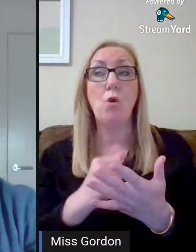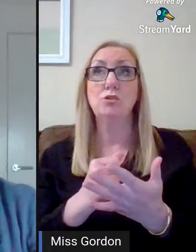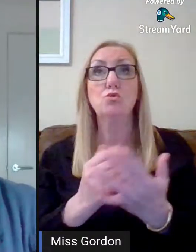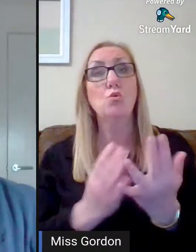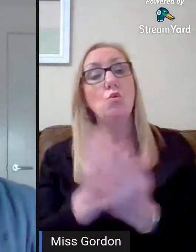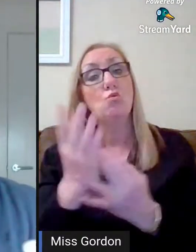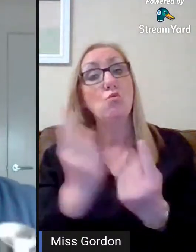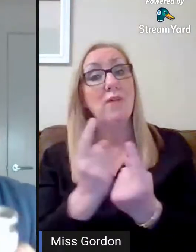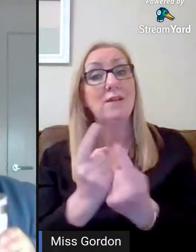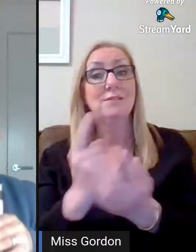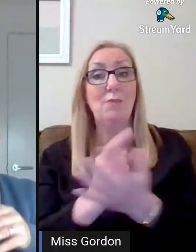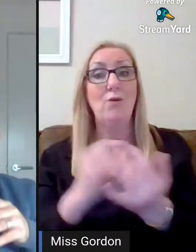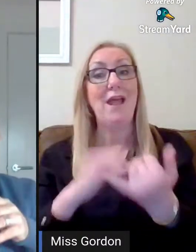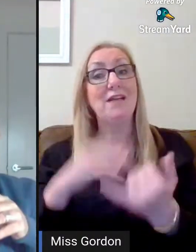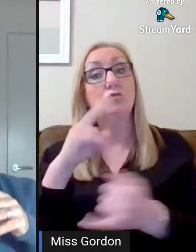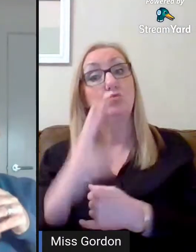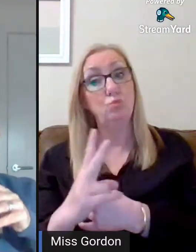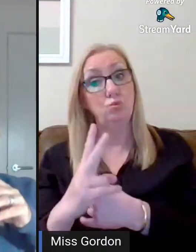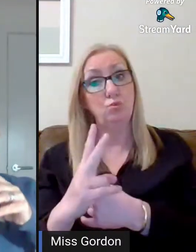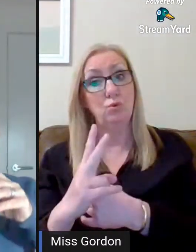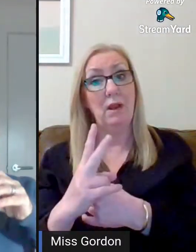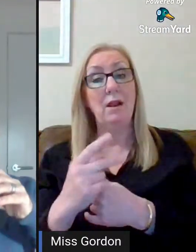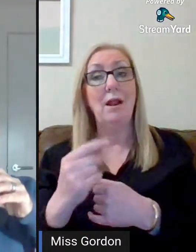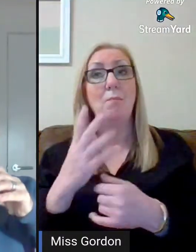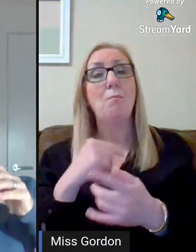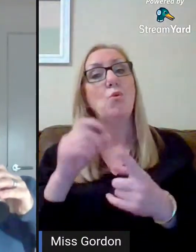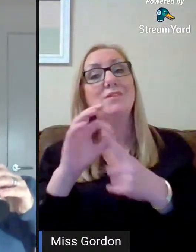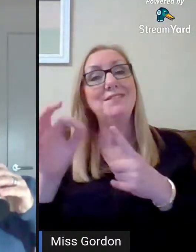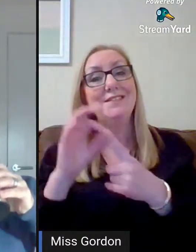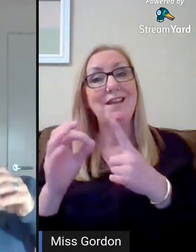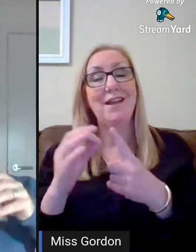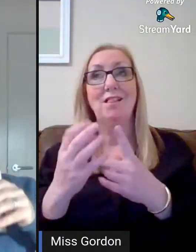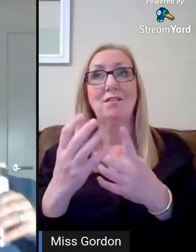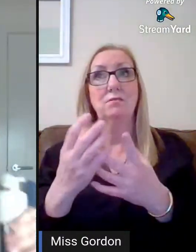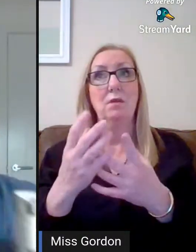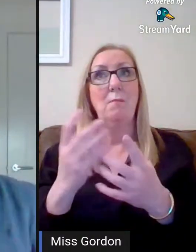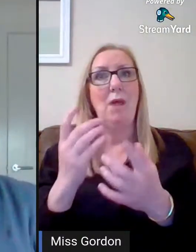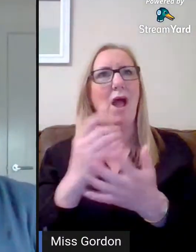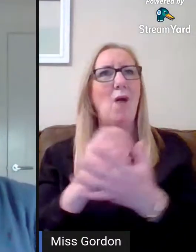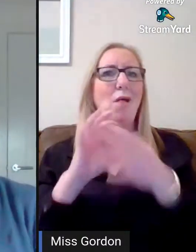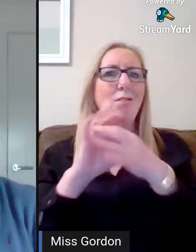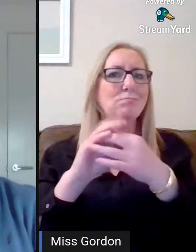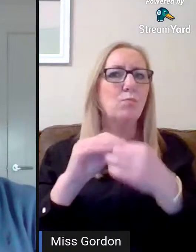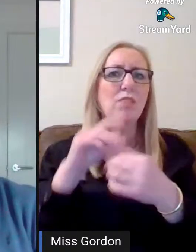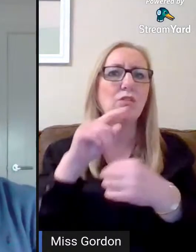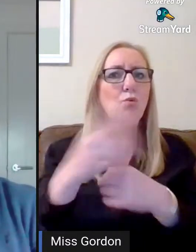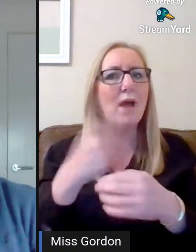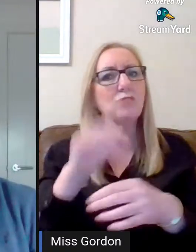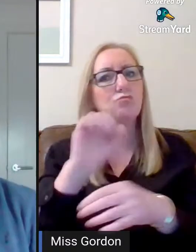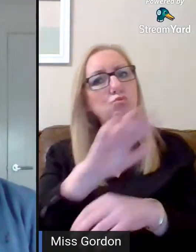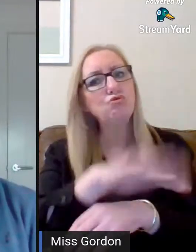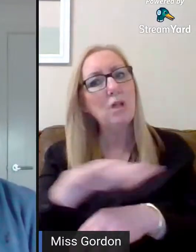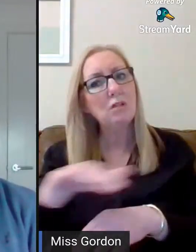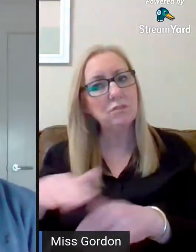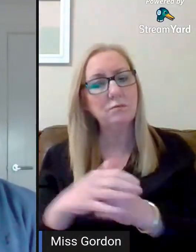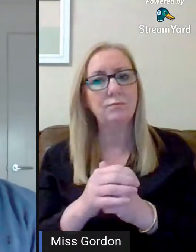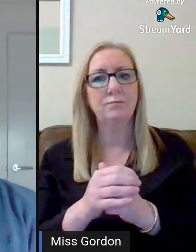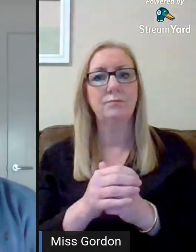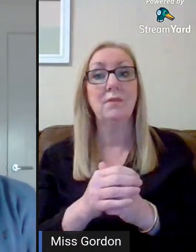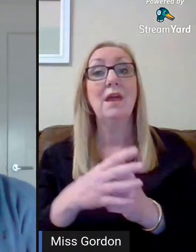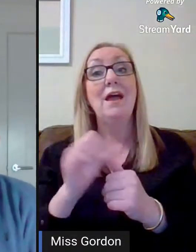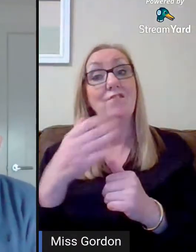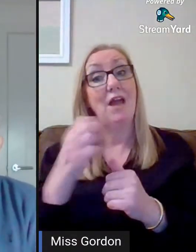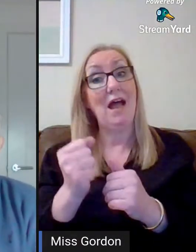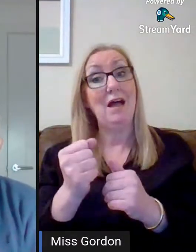the options process, and to have a wee bit more detail and insight as to how that relates to you and your child. If you have got